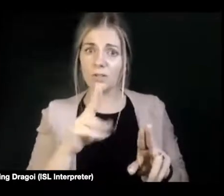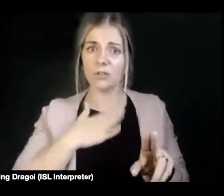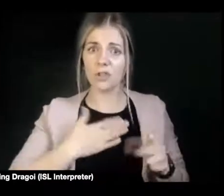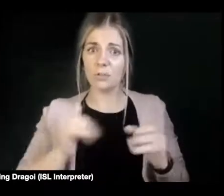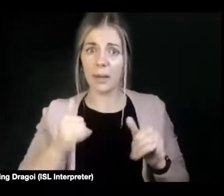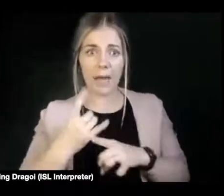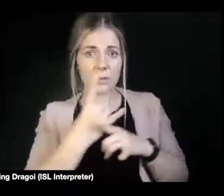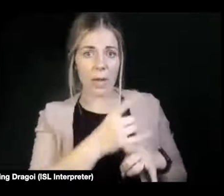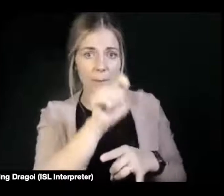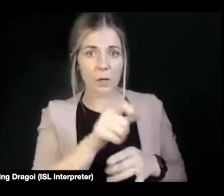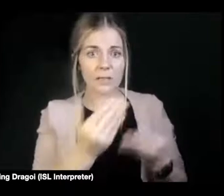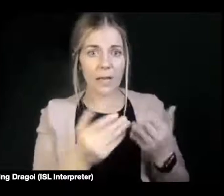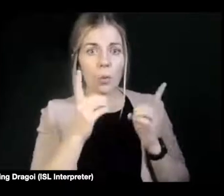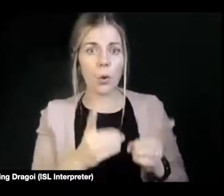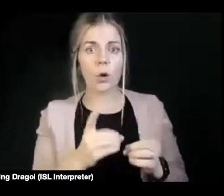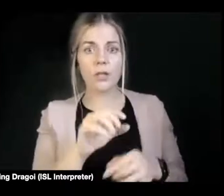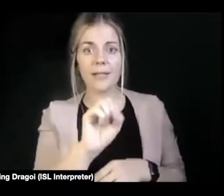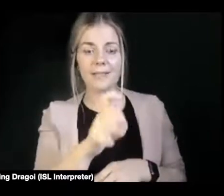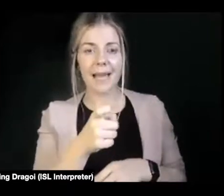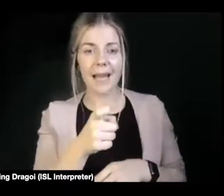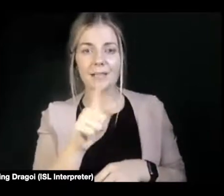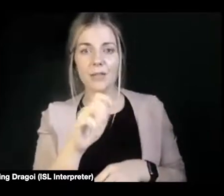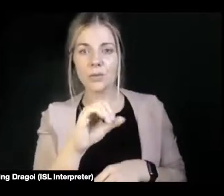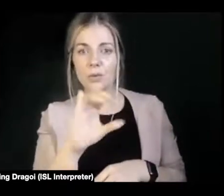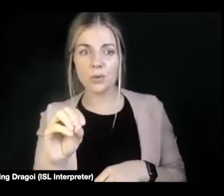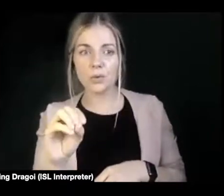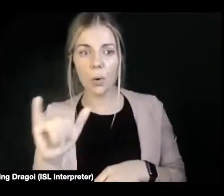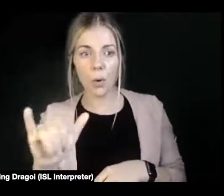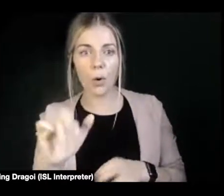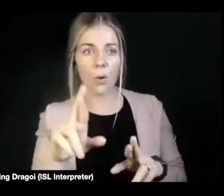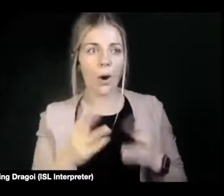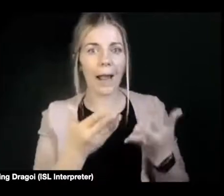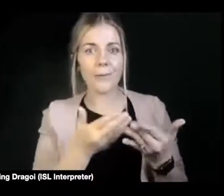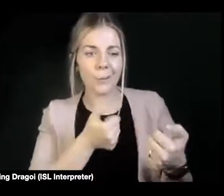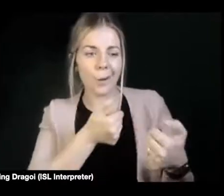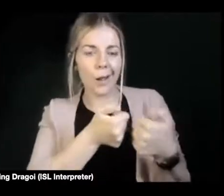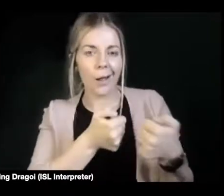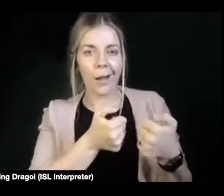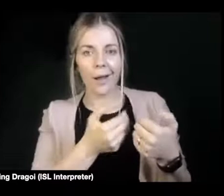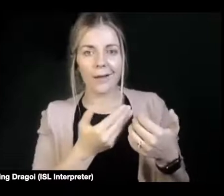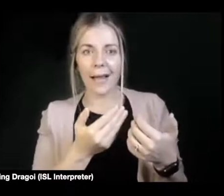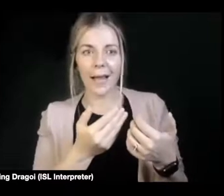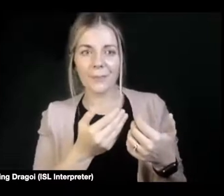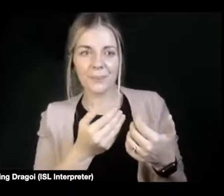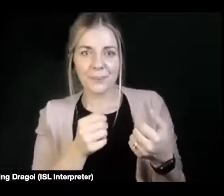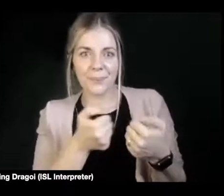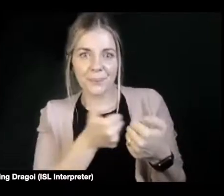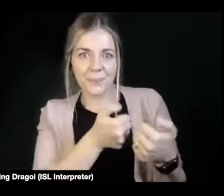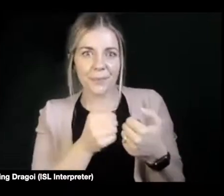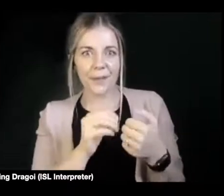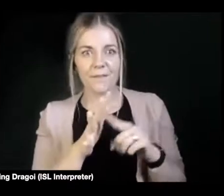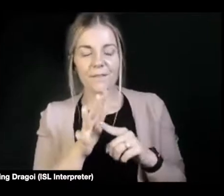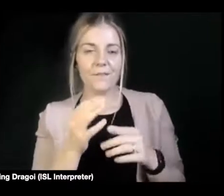online or to send a naughty chat text or, you know, whatever. So we need to understand what facilitation is